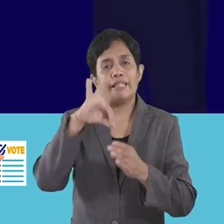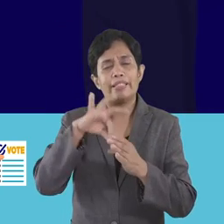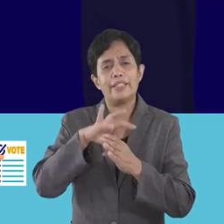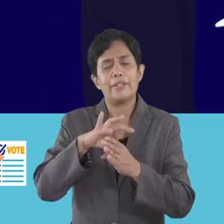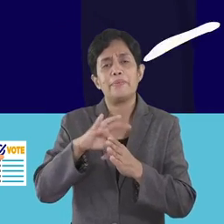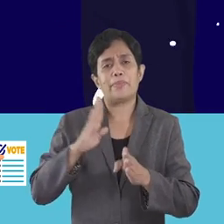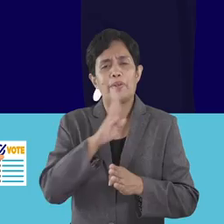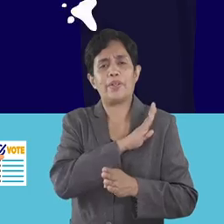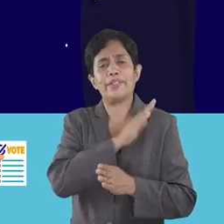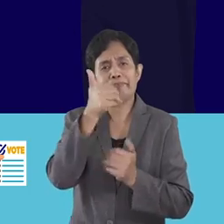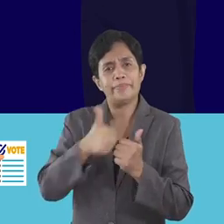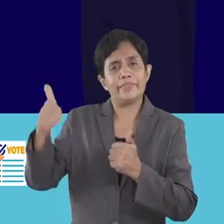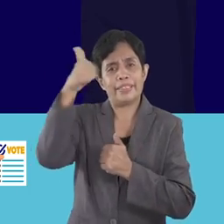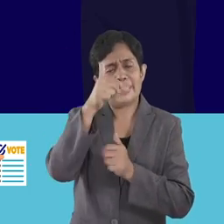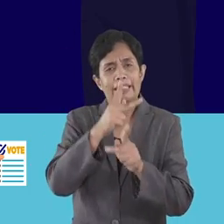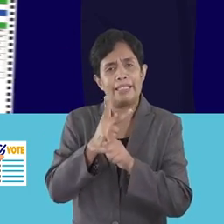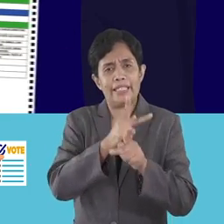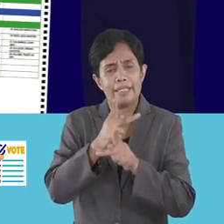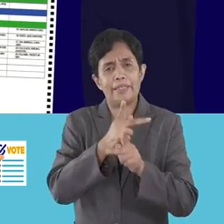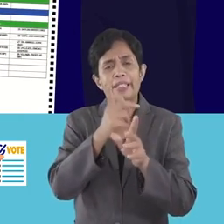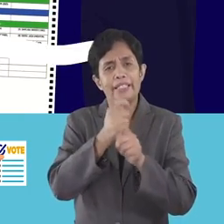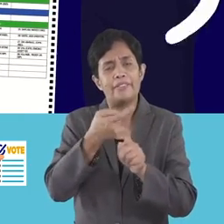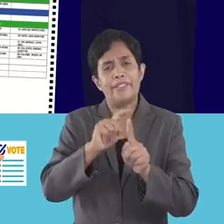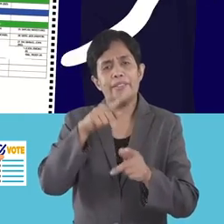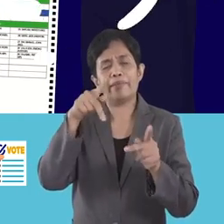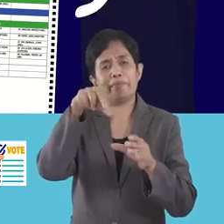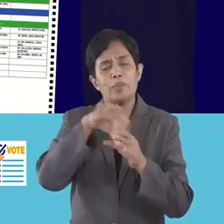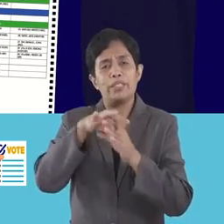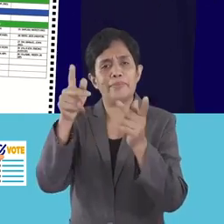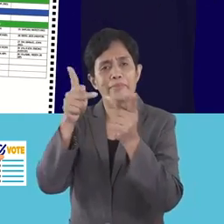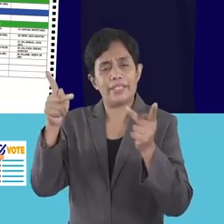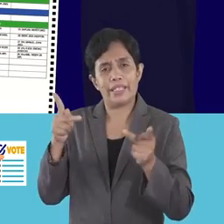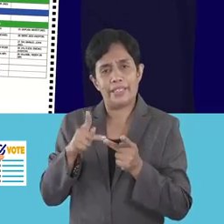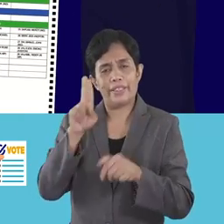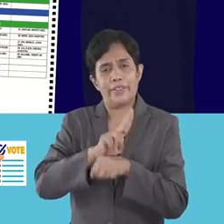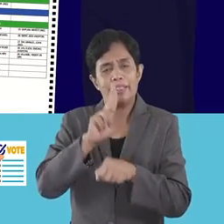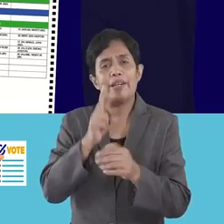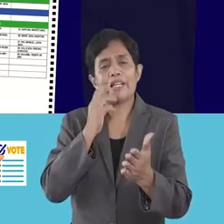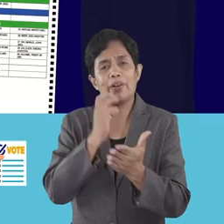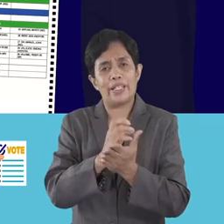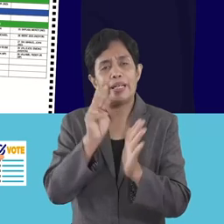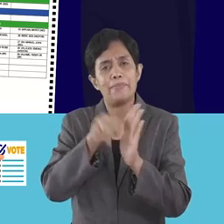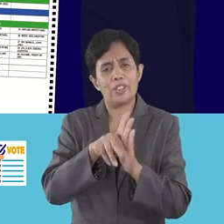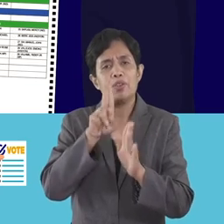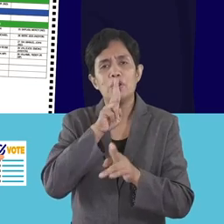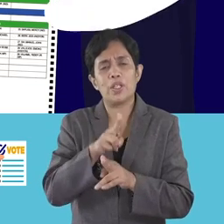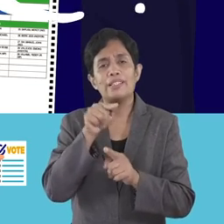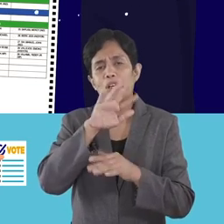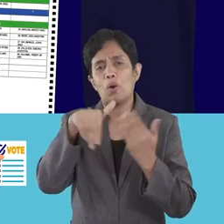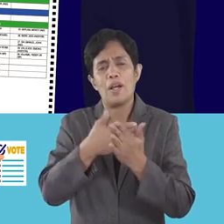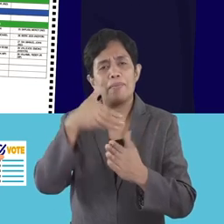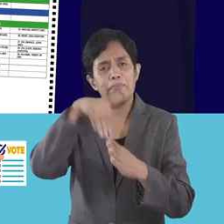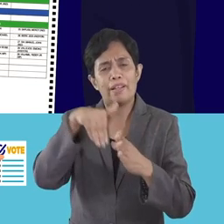The Electoral Board Chair keeps track of every ballot taken out of the polling place for use in EAPPs, records it in the